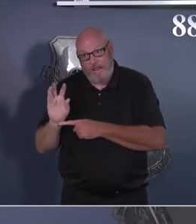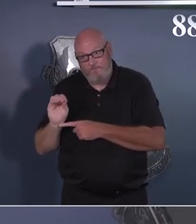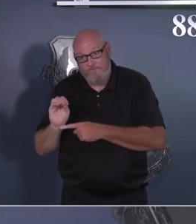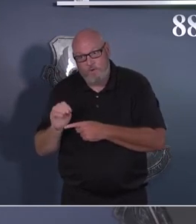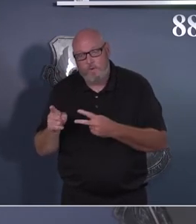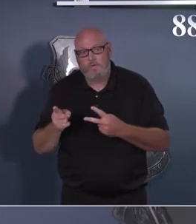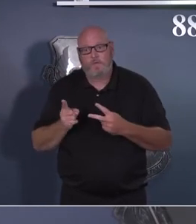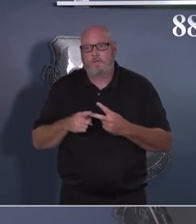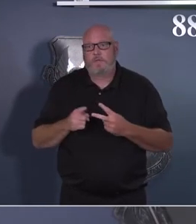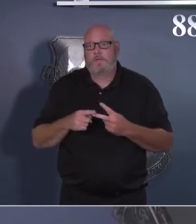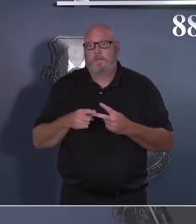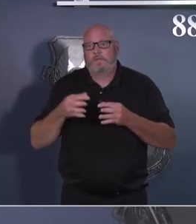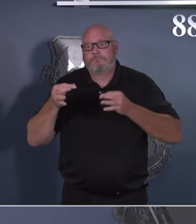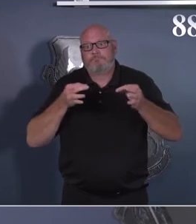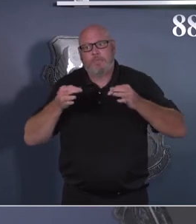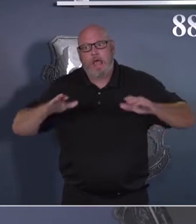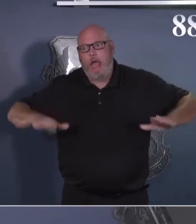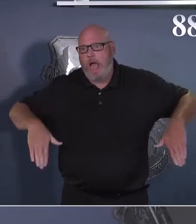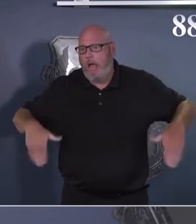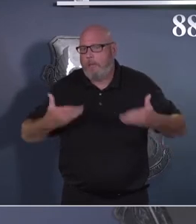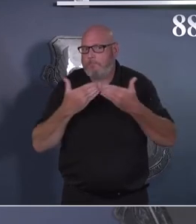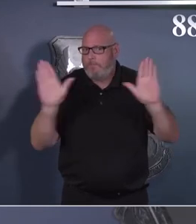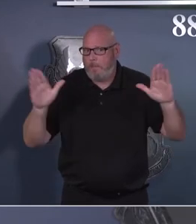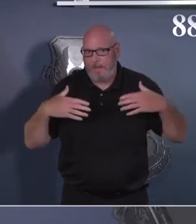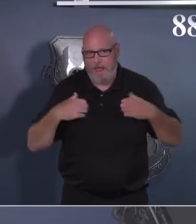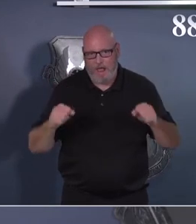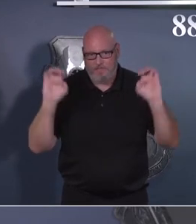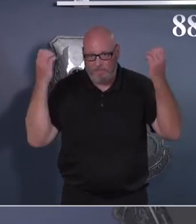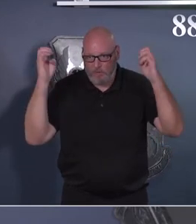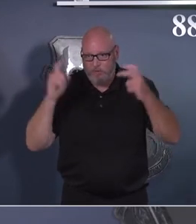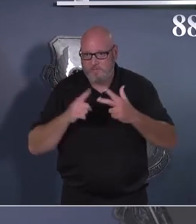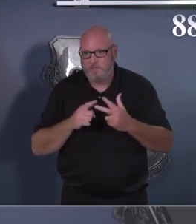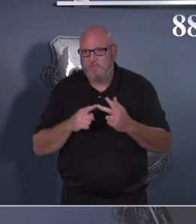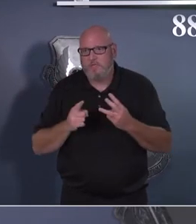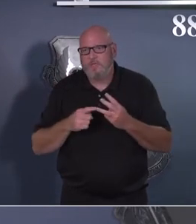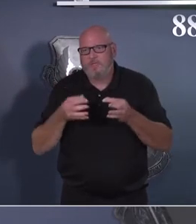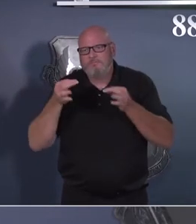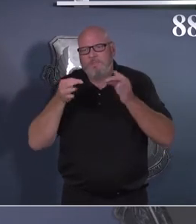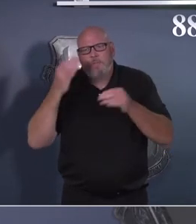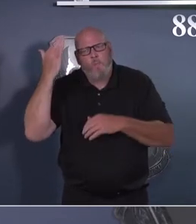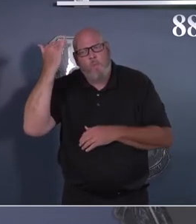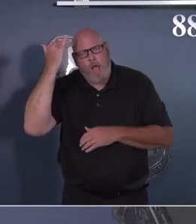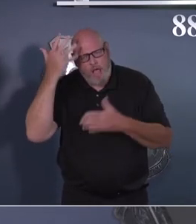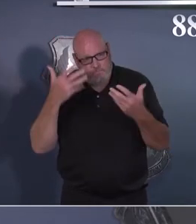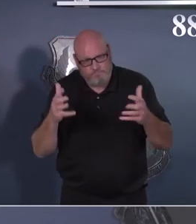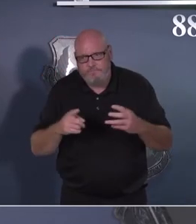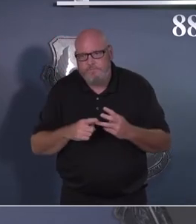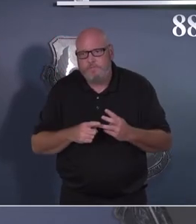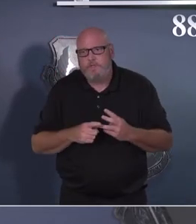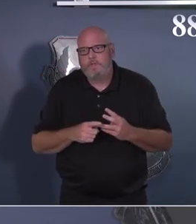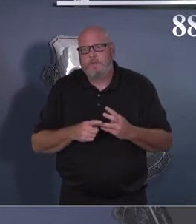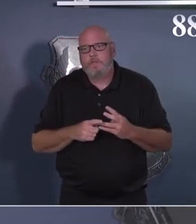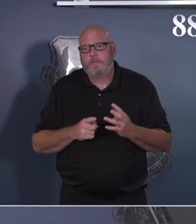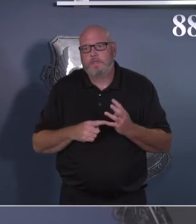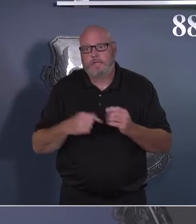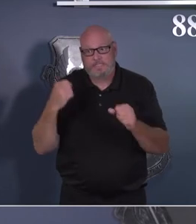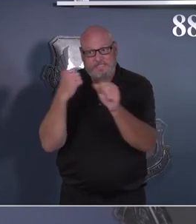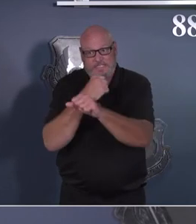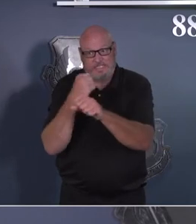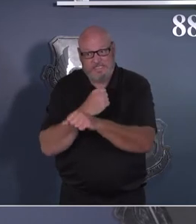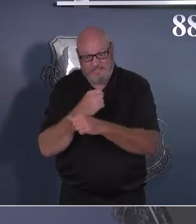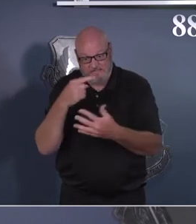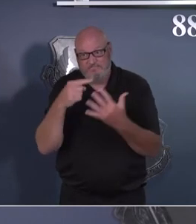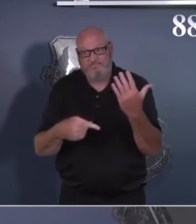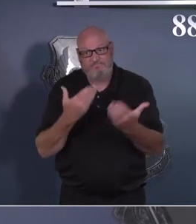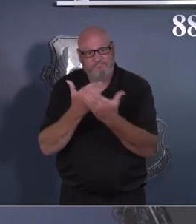are not under a public health emergency. Talked about why for both of those. Colonel Lyons walked through some statistics showing